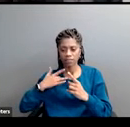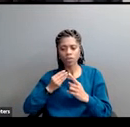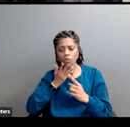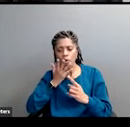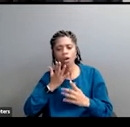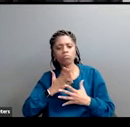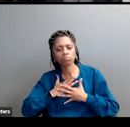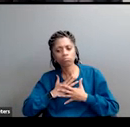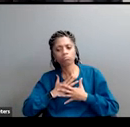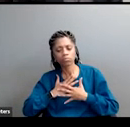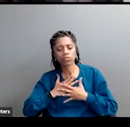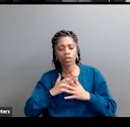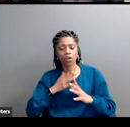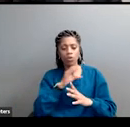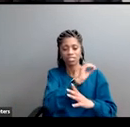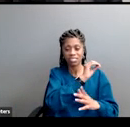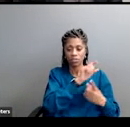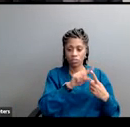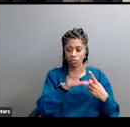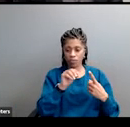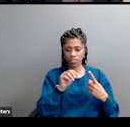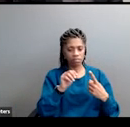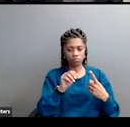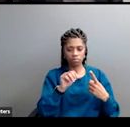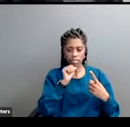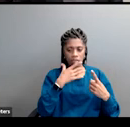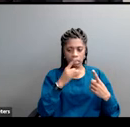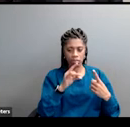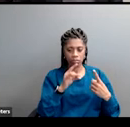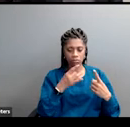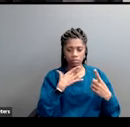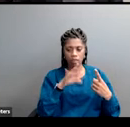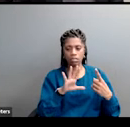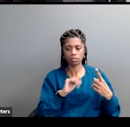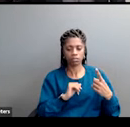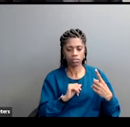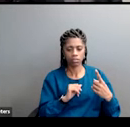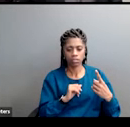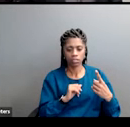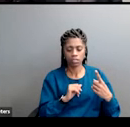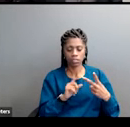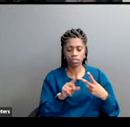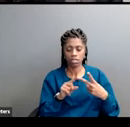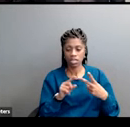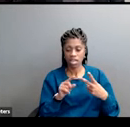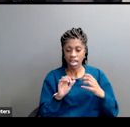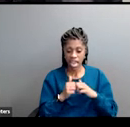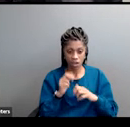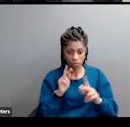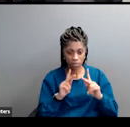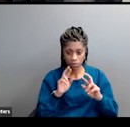coldly or negatively about this message. How would people react? Would there be a racial dynamic?